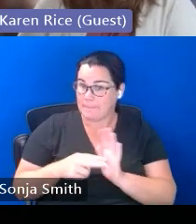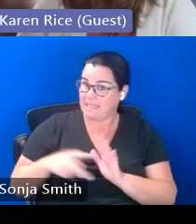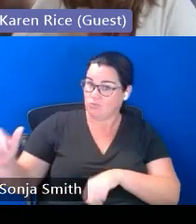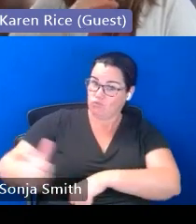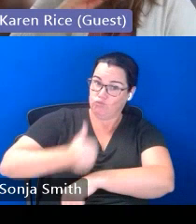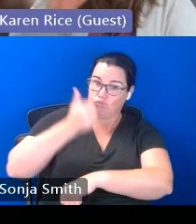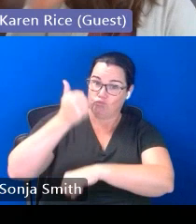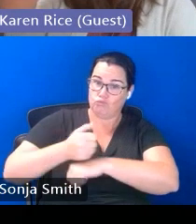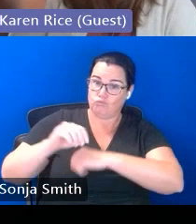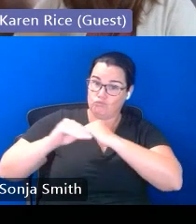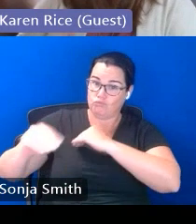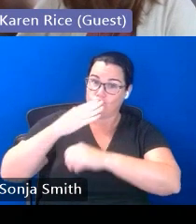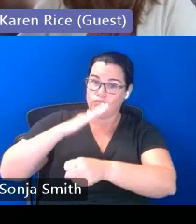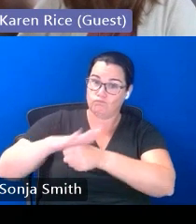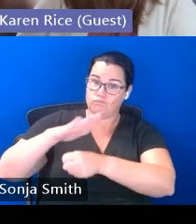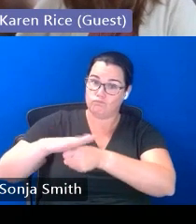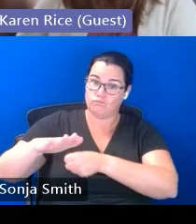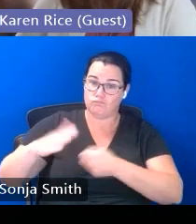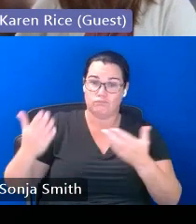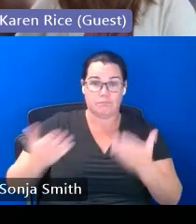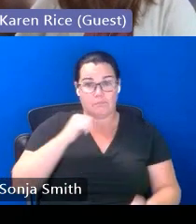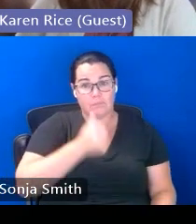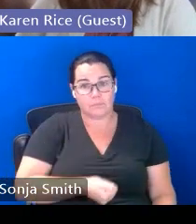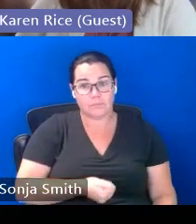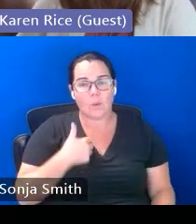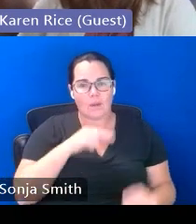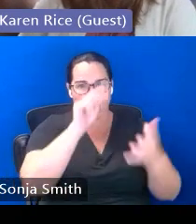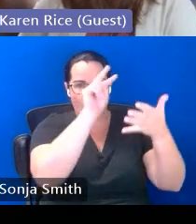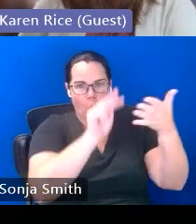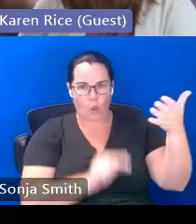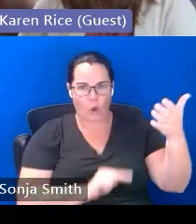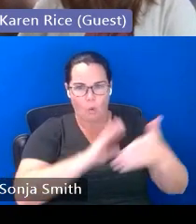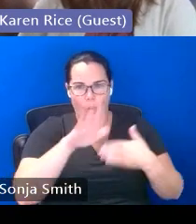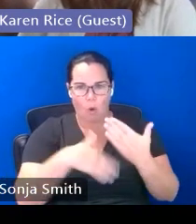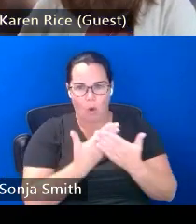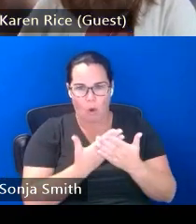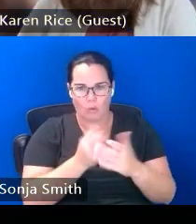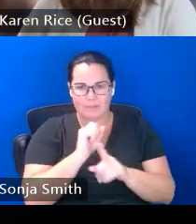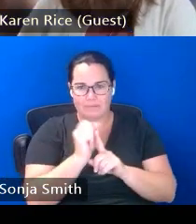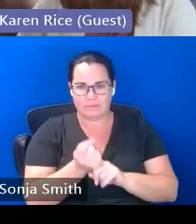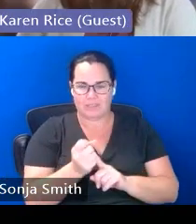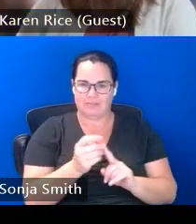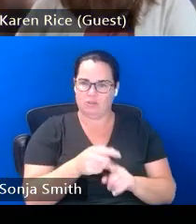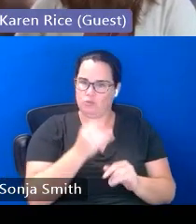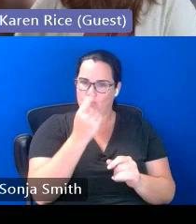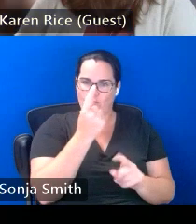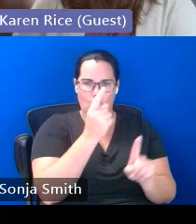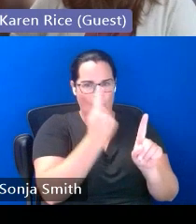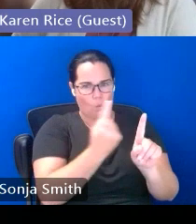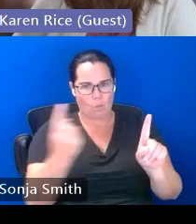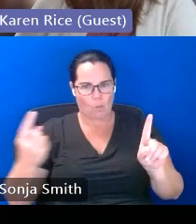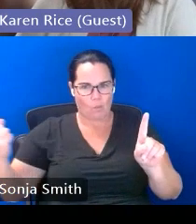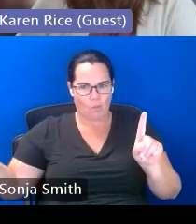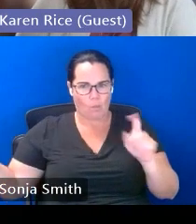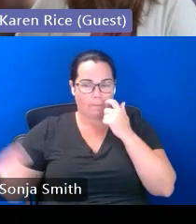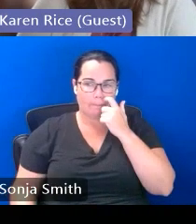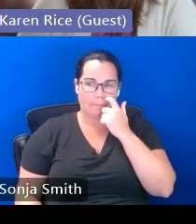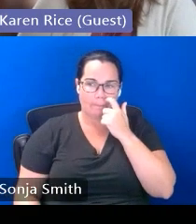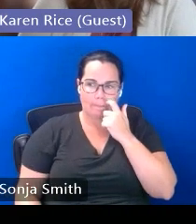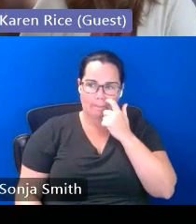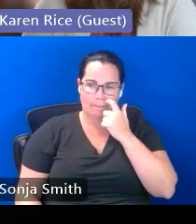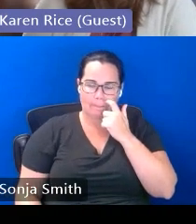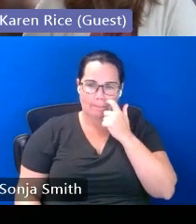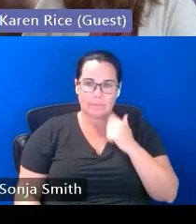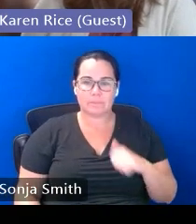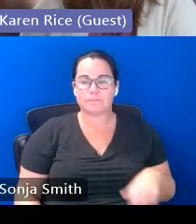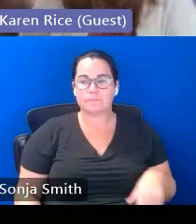and adequate so we still have to look at all of those situations on an individual basis and on the next slide we'll talk